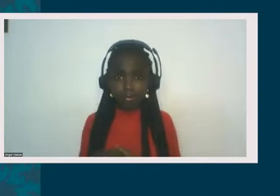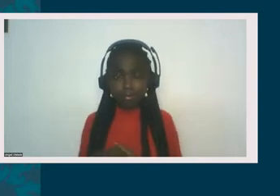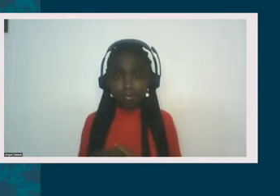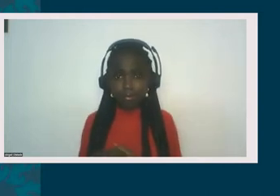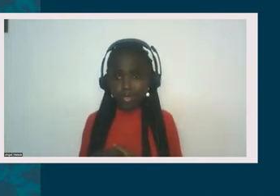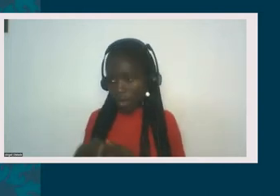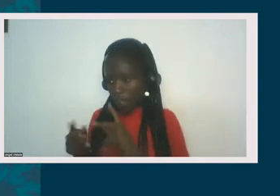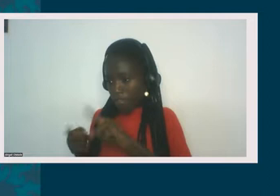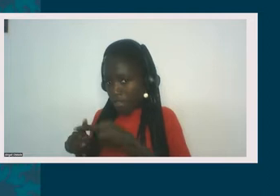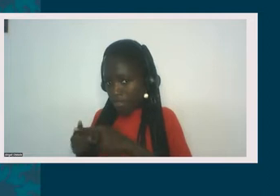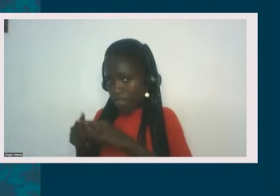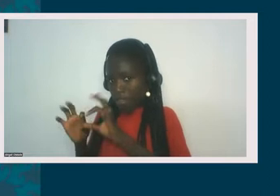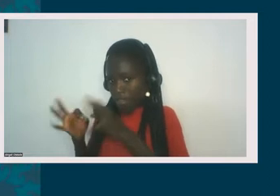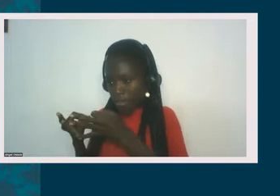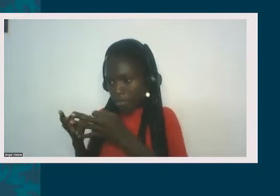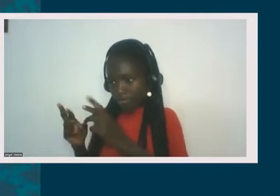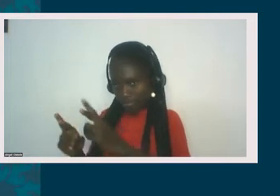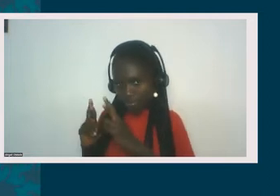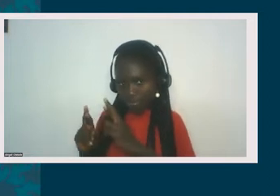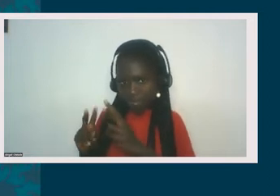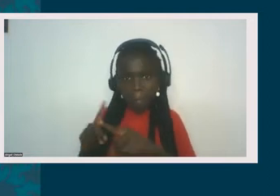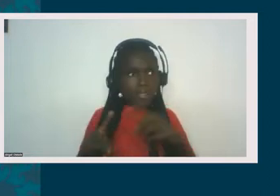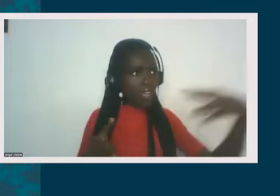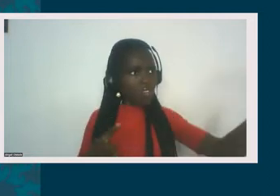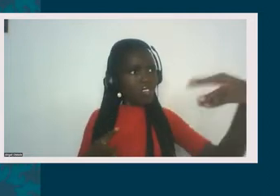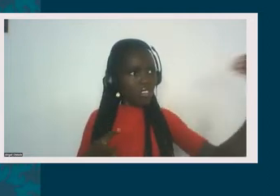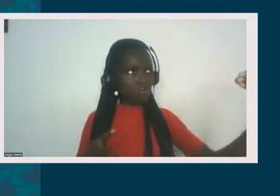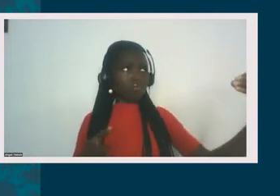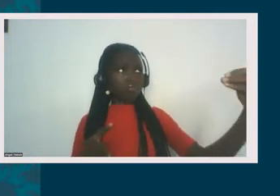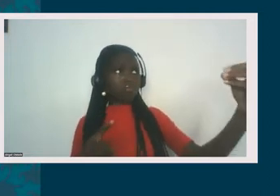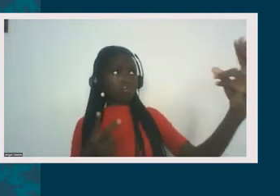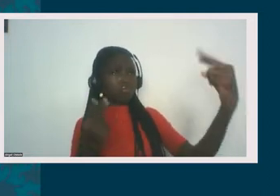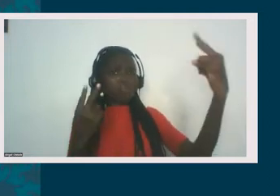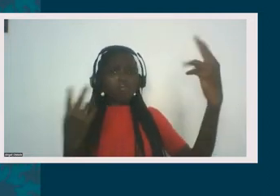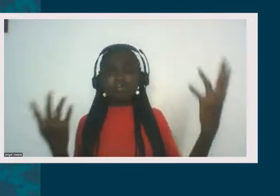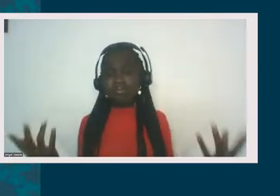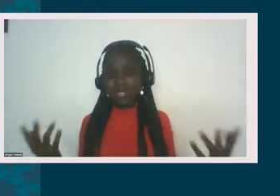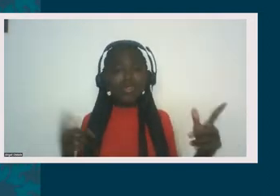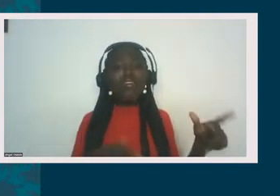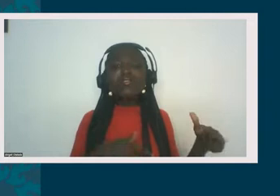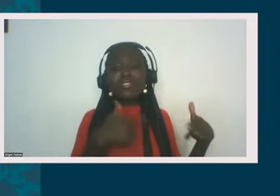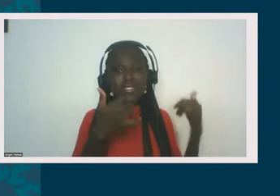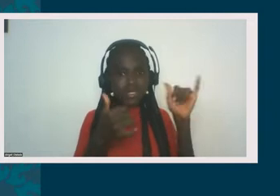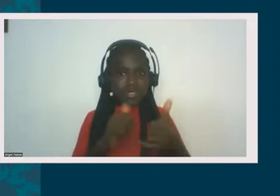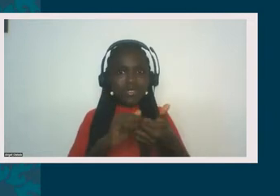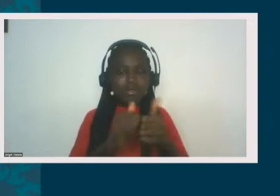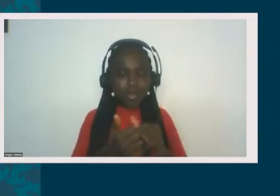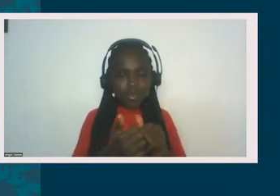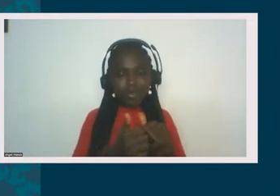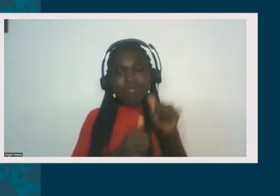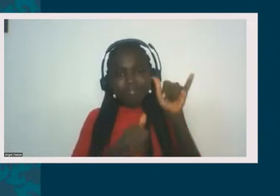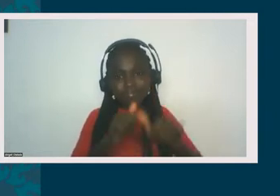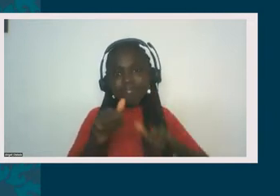on treat you differently. So, you know, those are just some, just two of many lingering, um, colonial